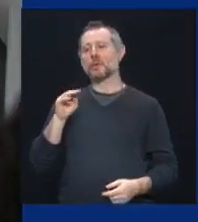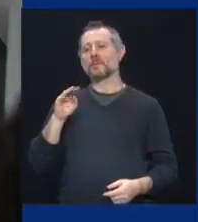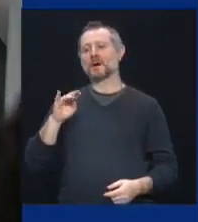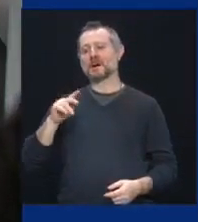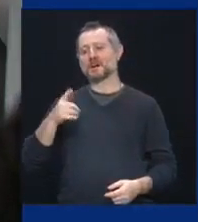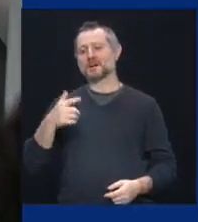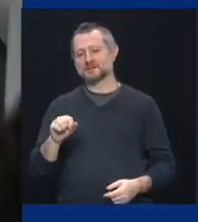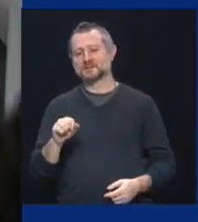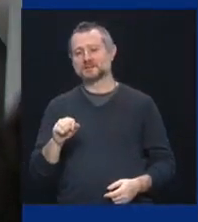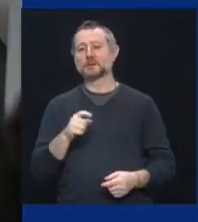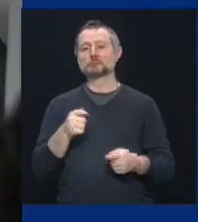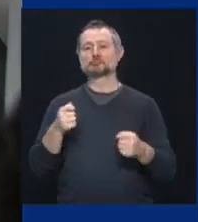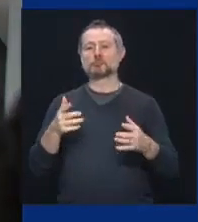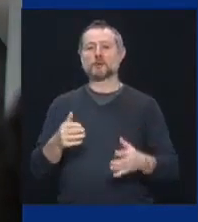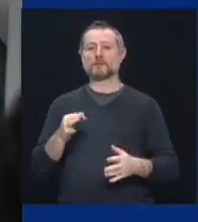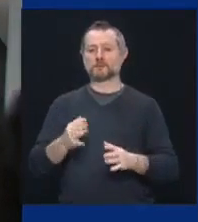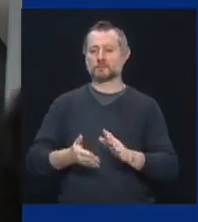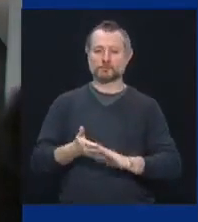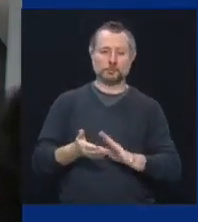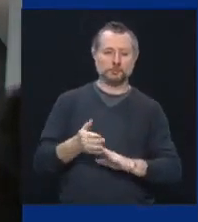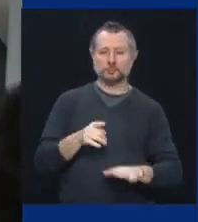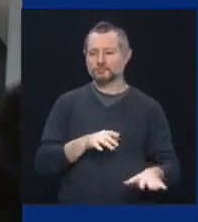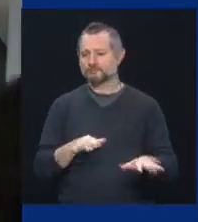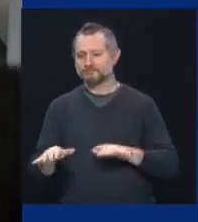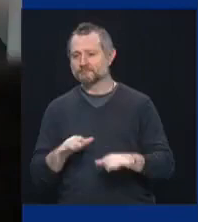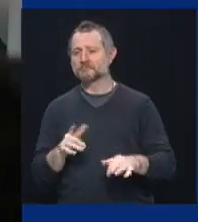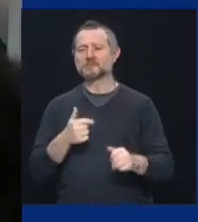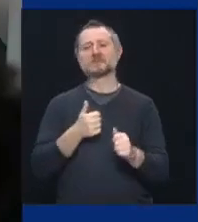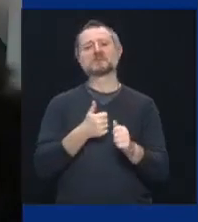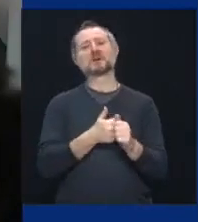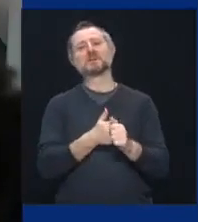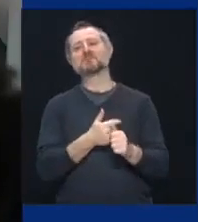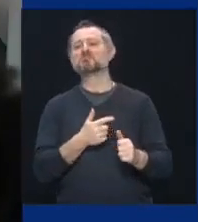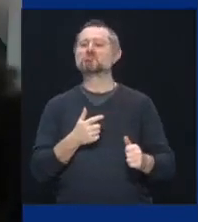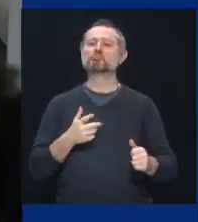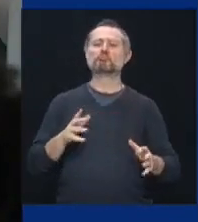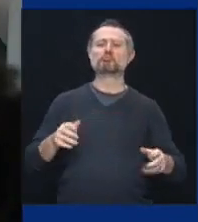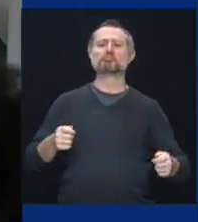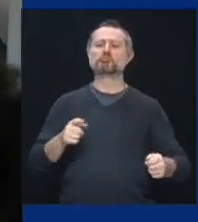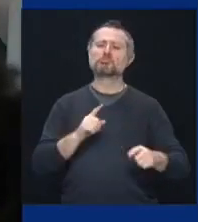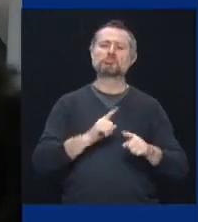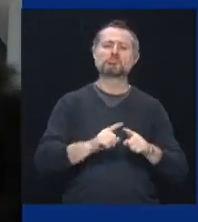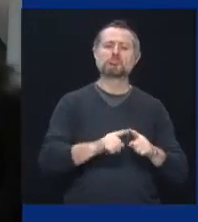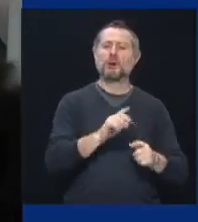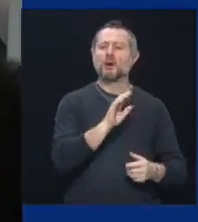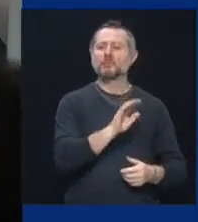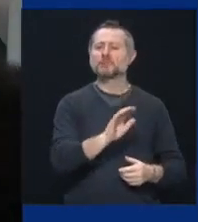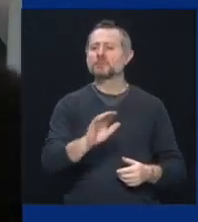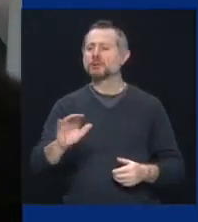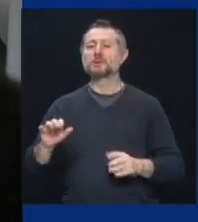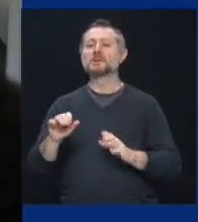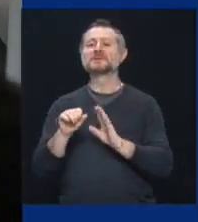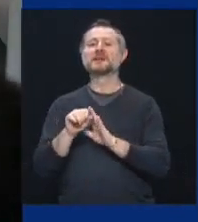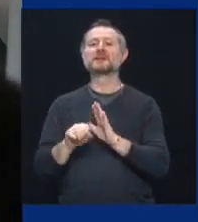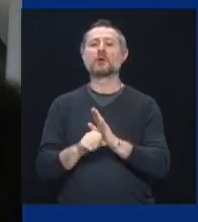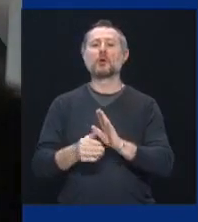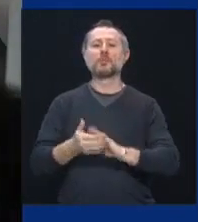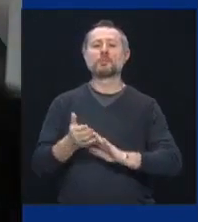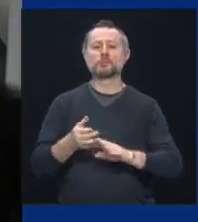and has been running many of the state operations during COVID, which have been extraordinarily